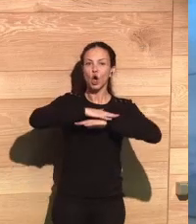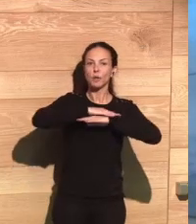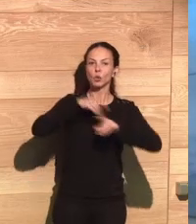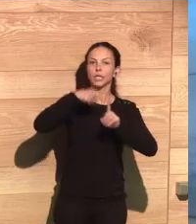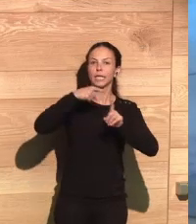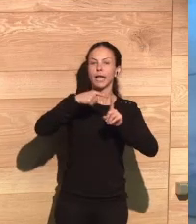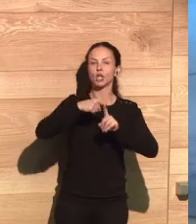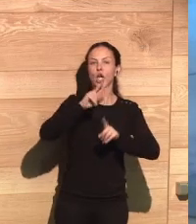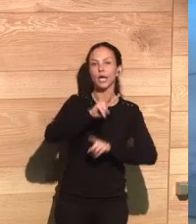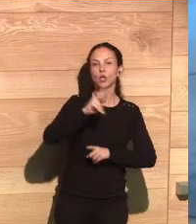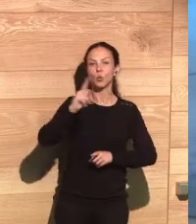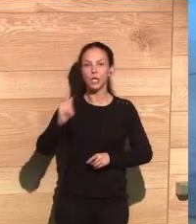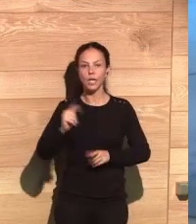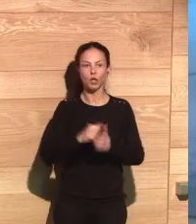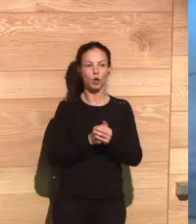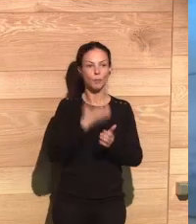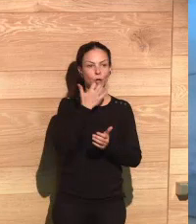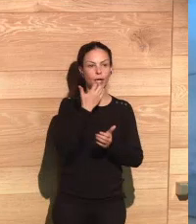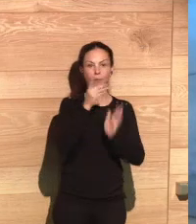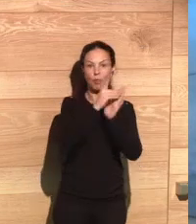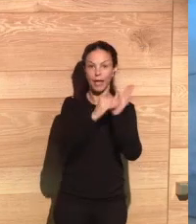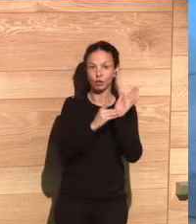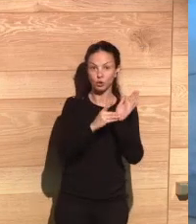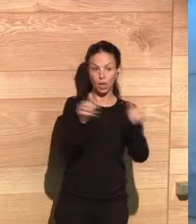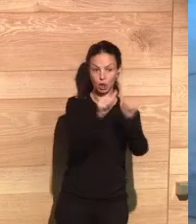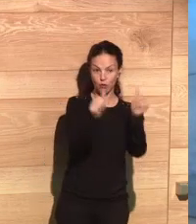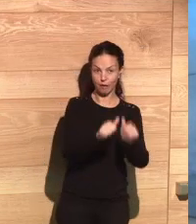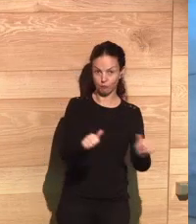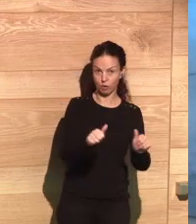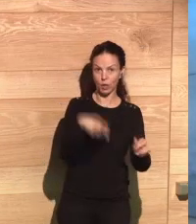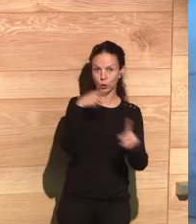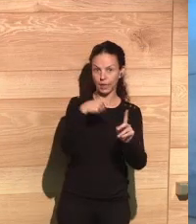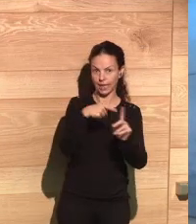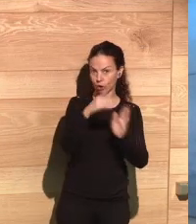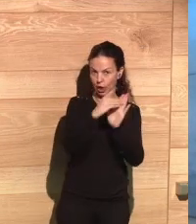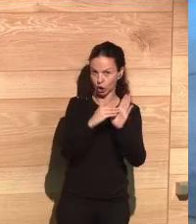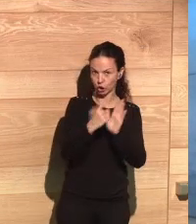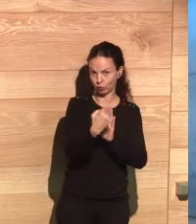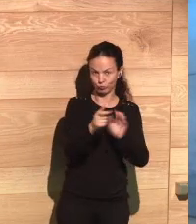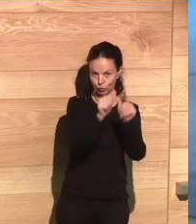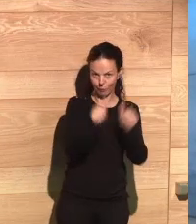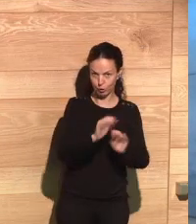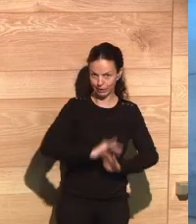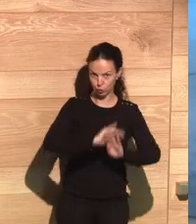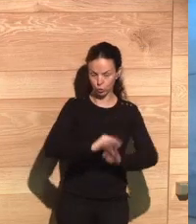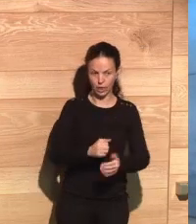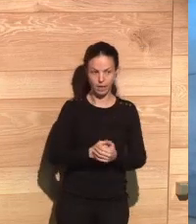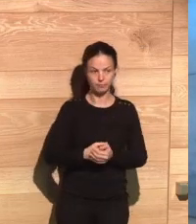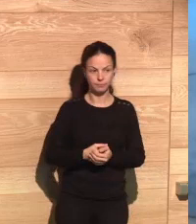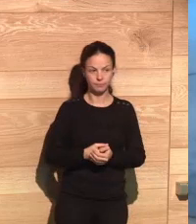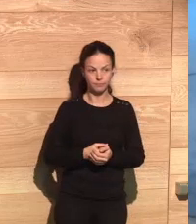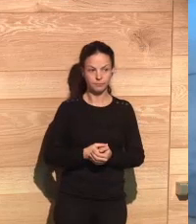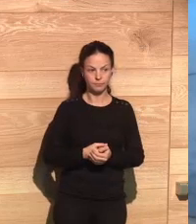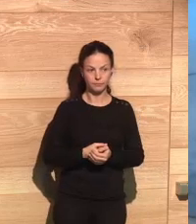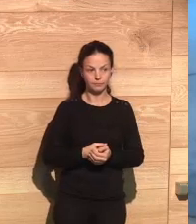some of what has been found previously is that public acceptability seems to prefer things that